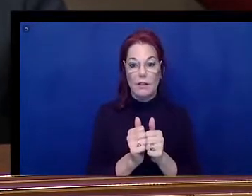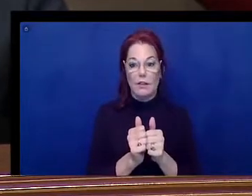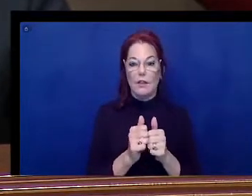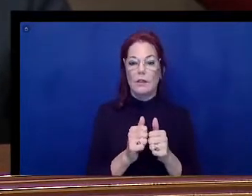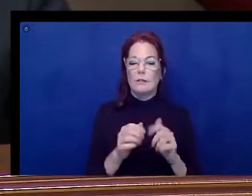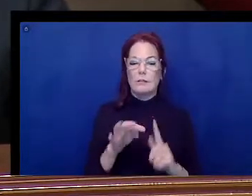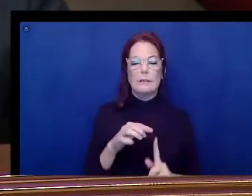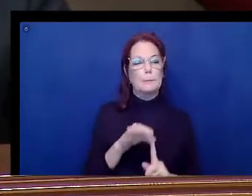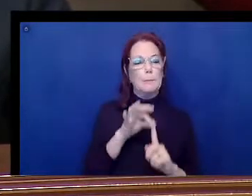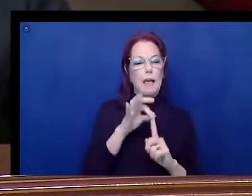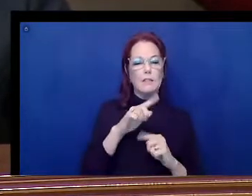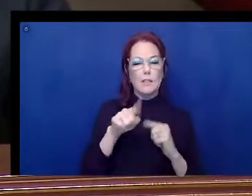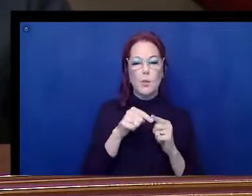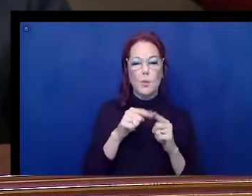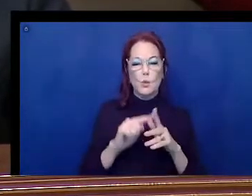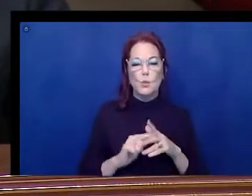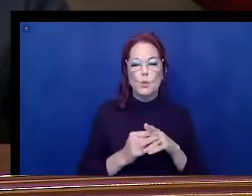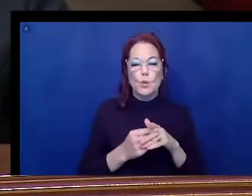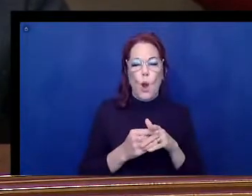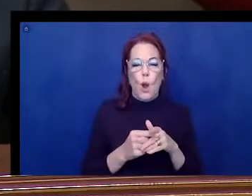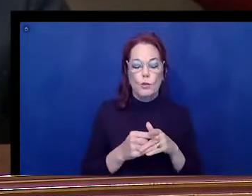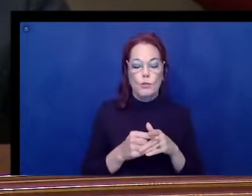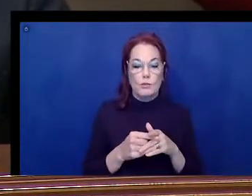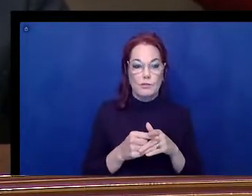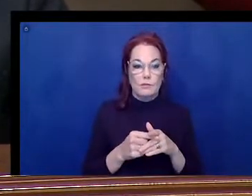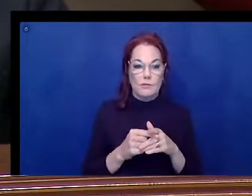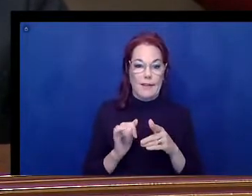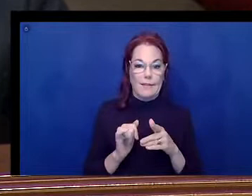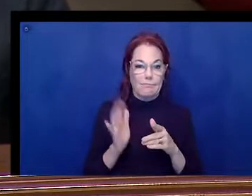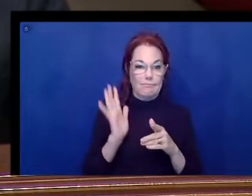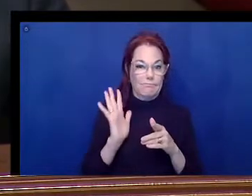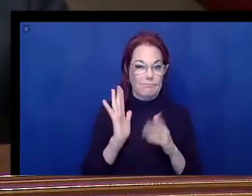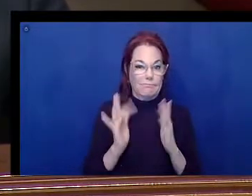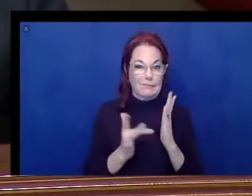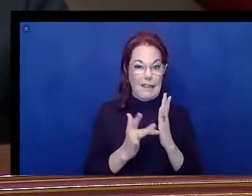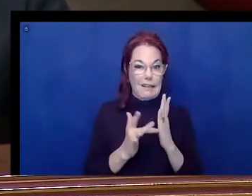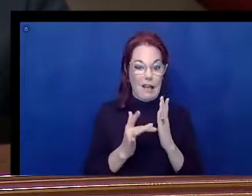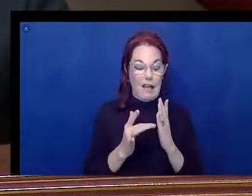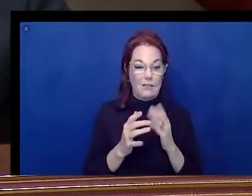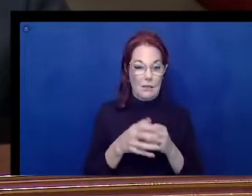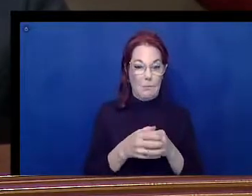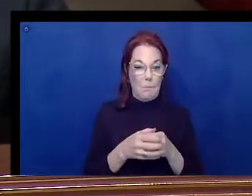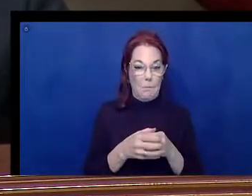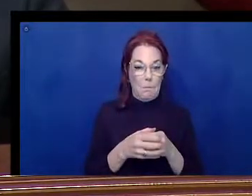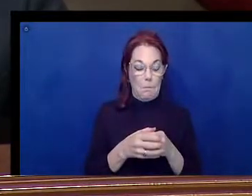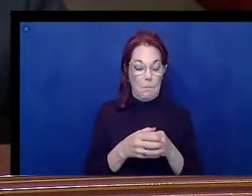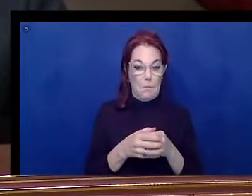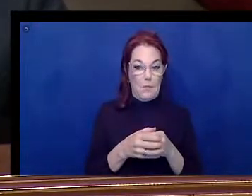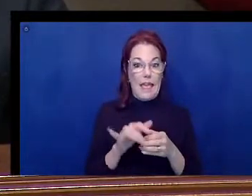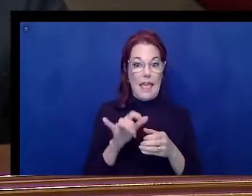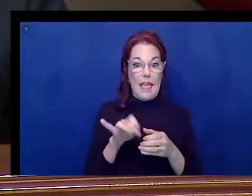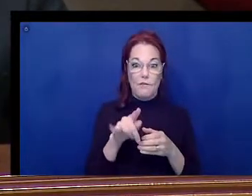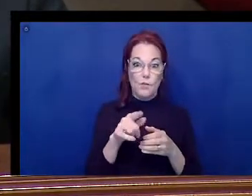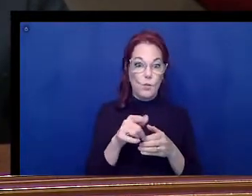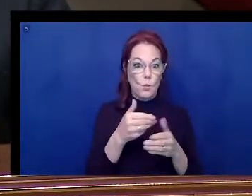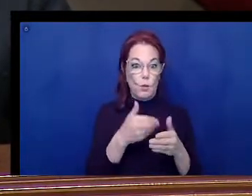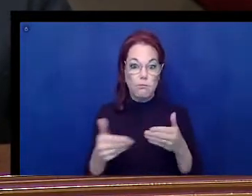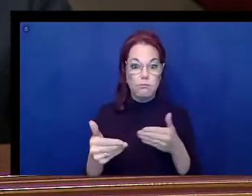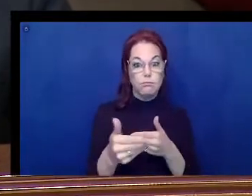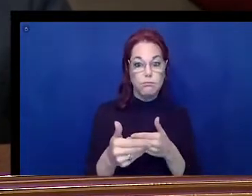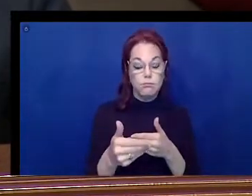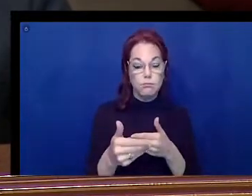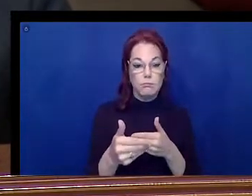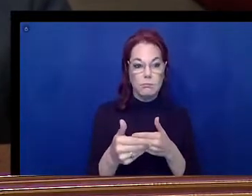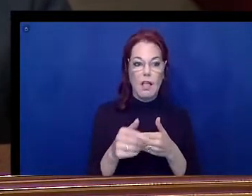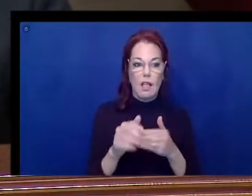so little for so long, technology and being on the leading edge was the differentiator in many